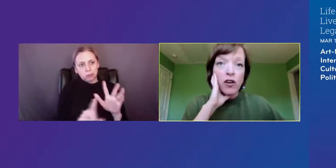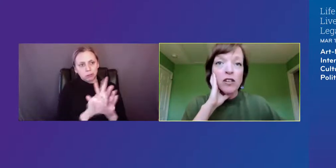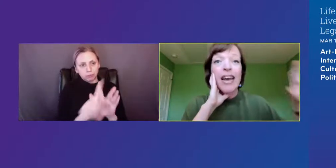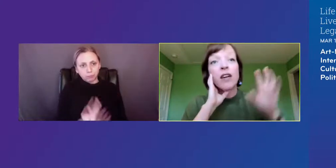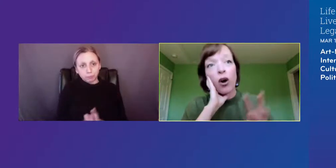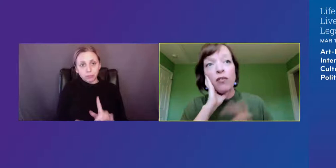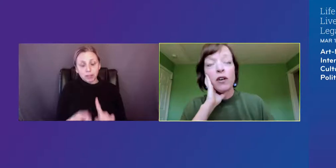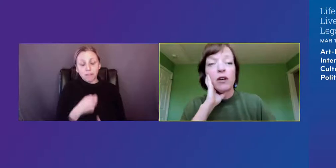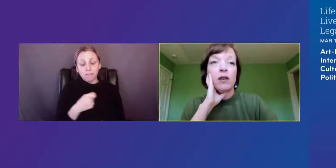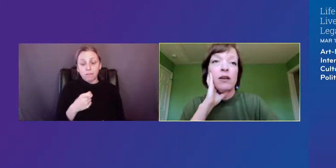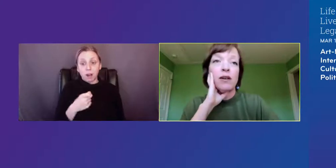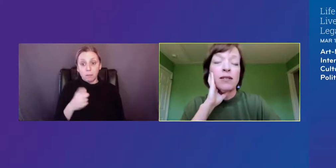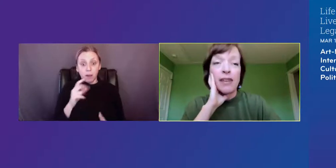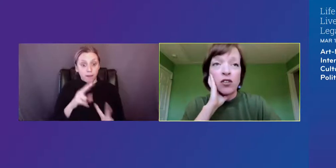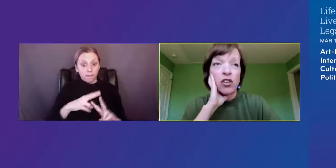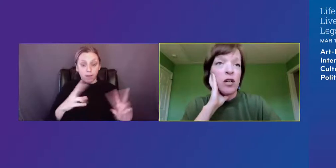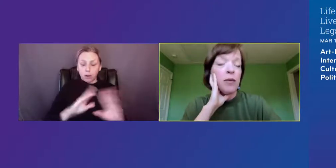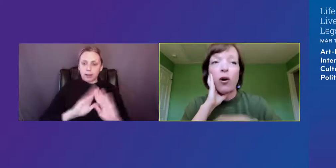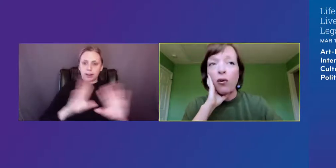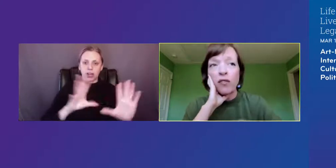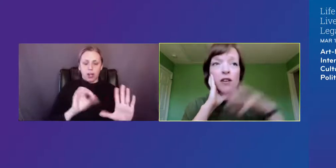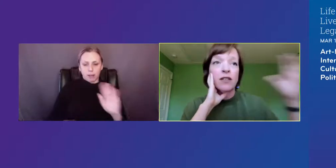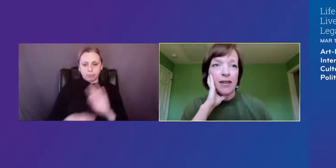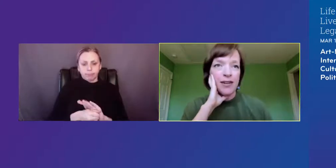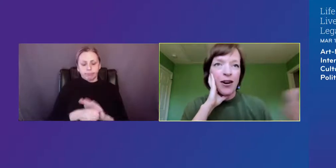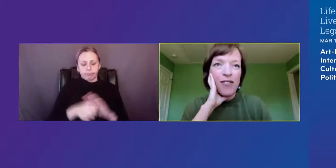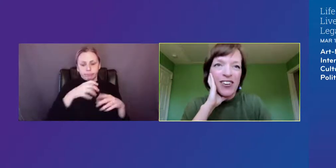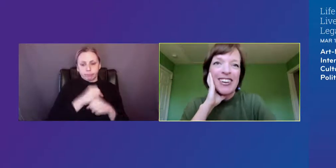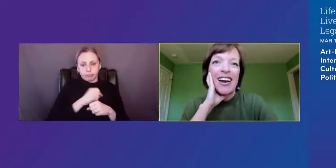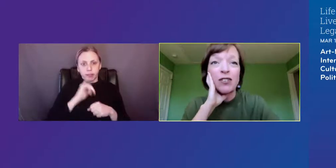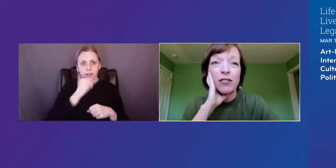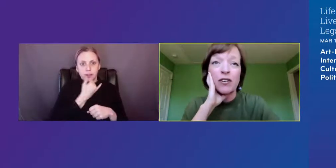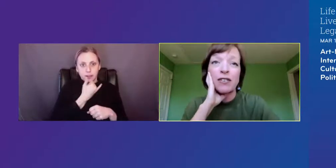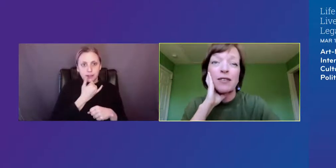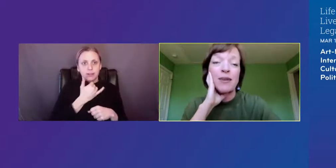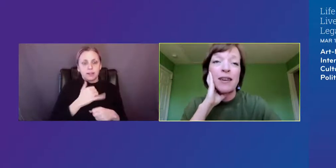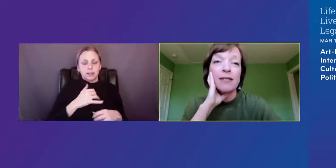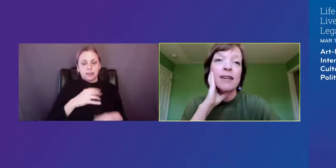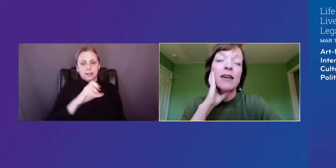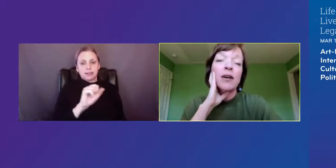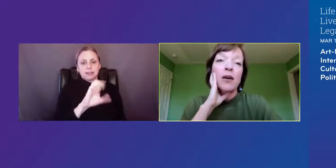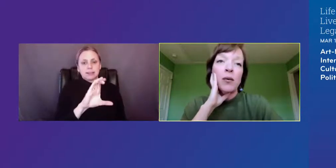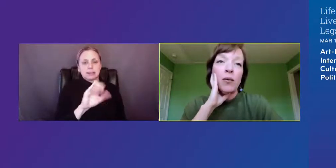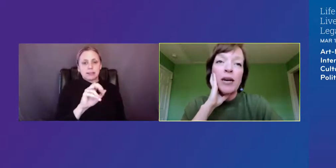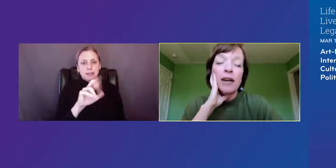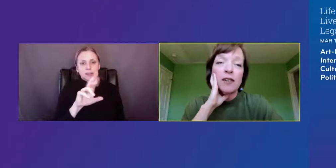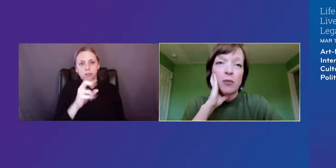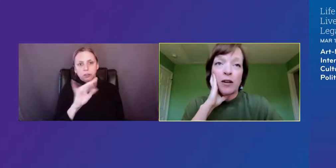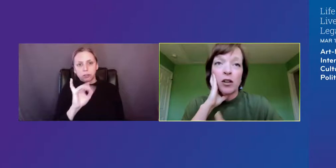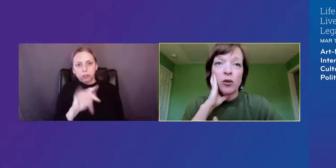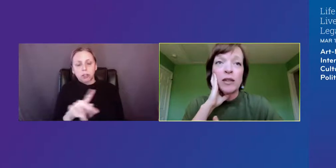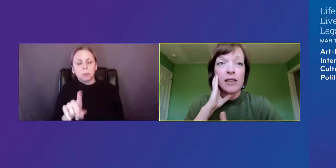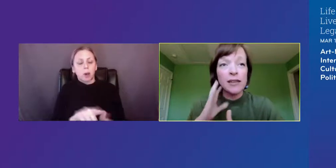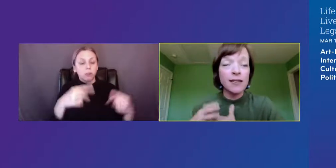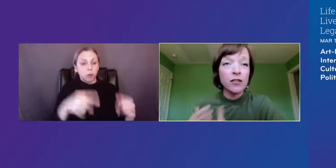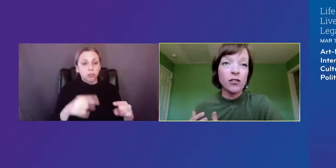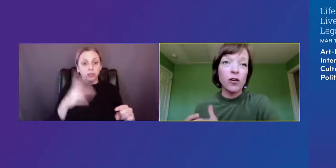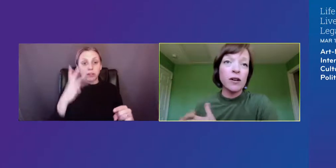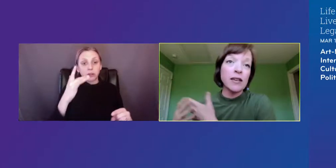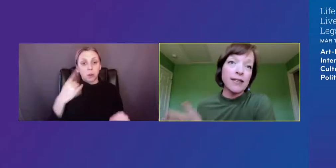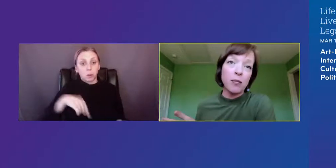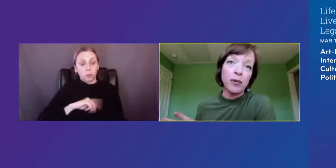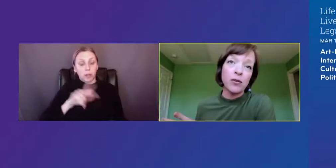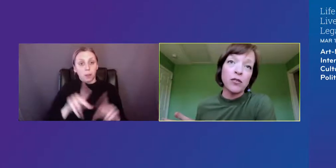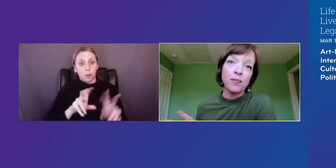both overt and covert censorship, and overt and covert controversies, because we on this panel agree that these